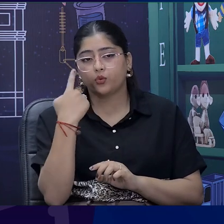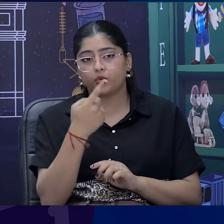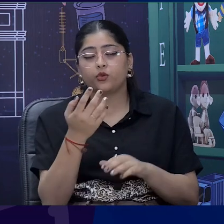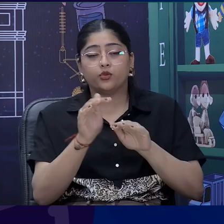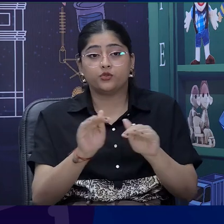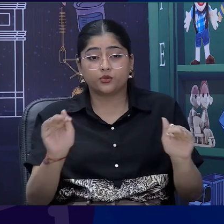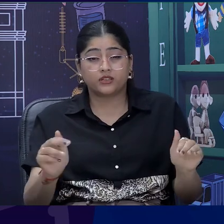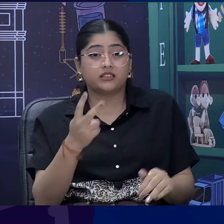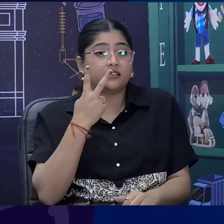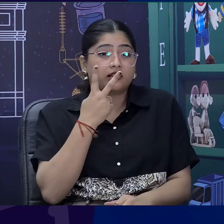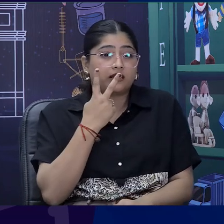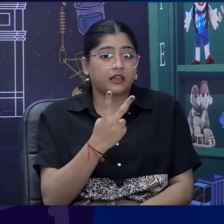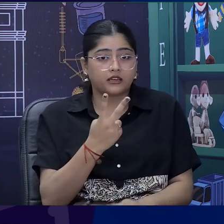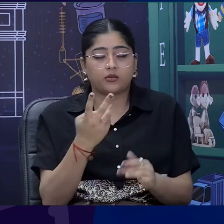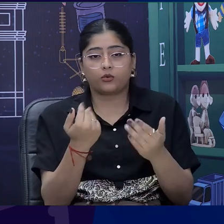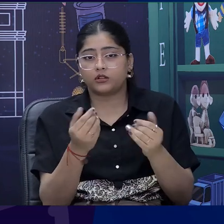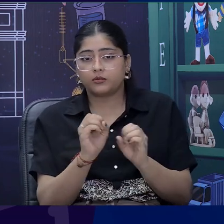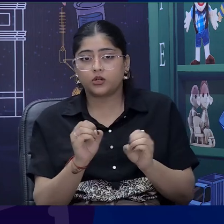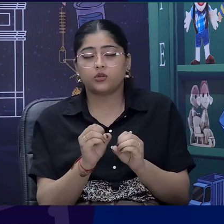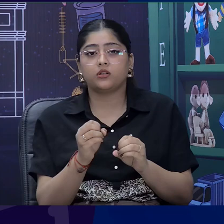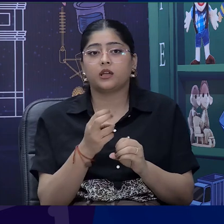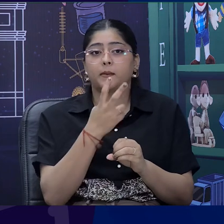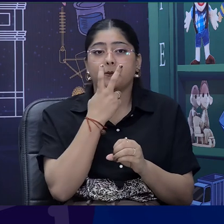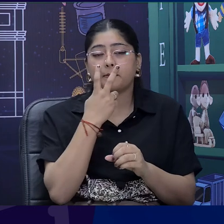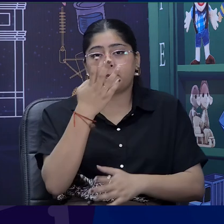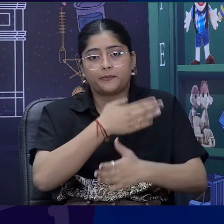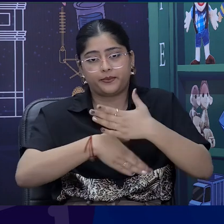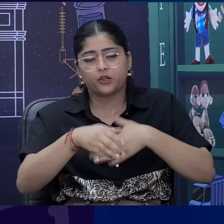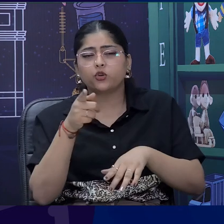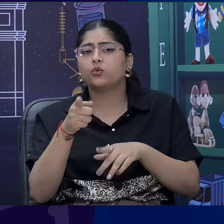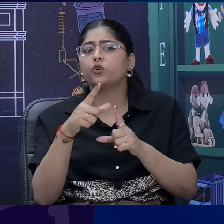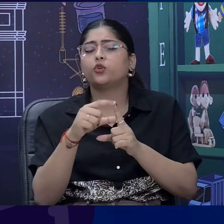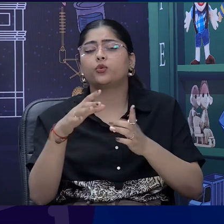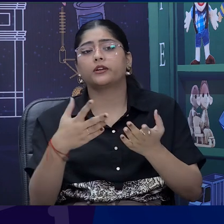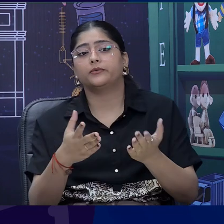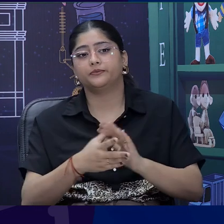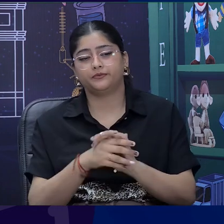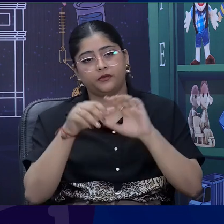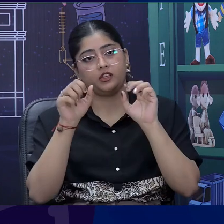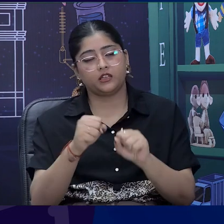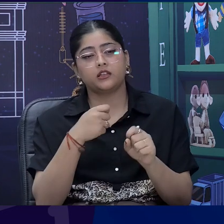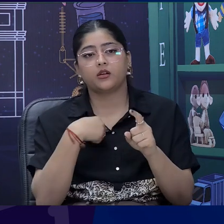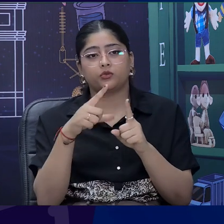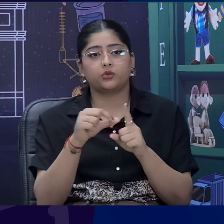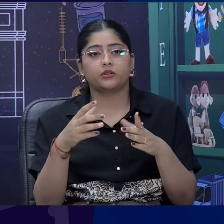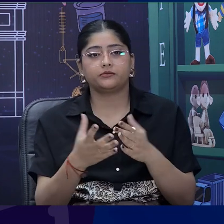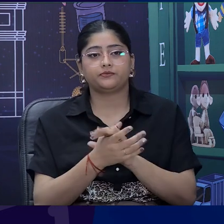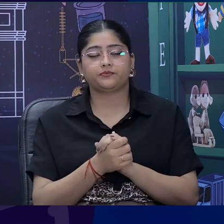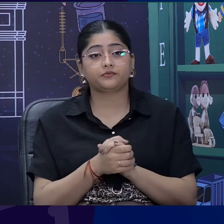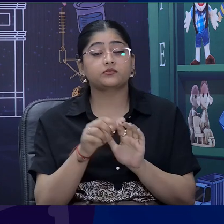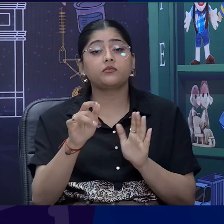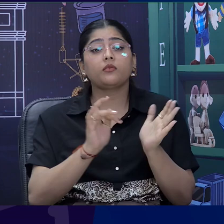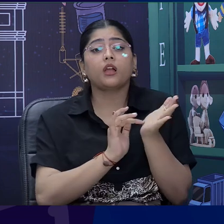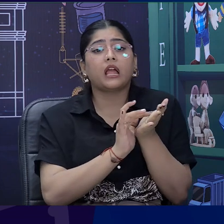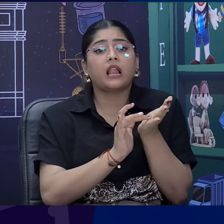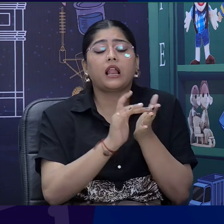like blind people what to do with them. So, we can introduce braille books